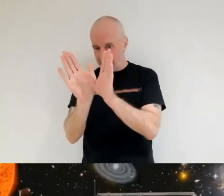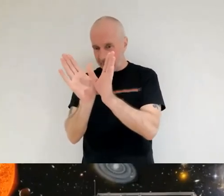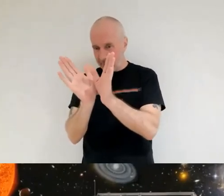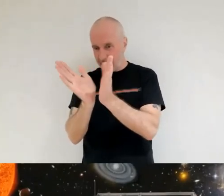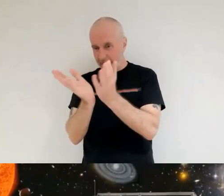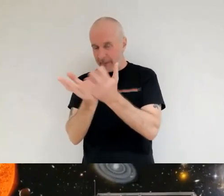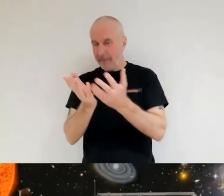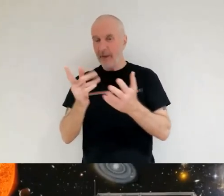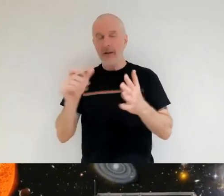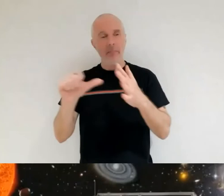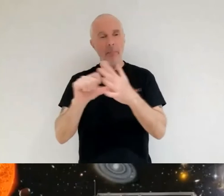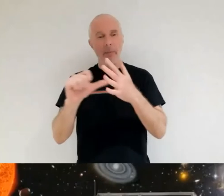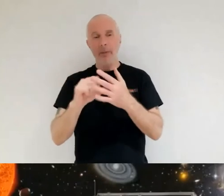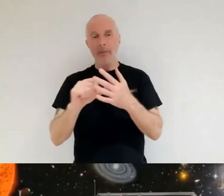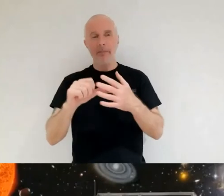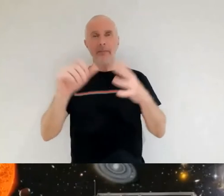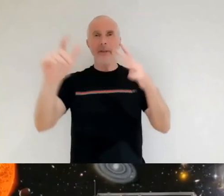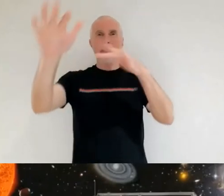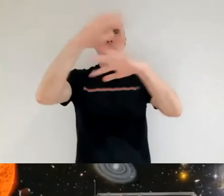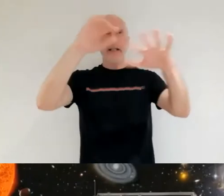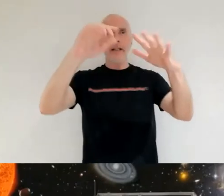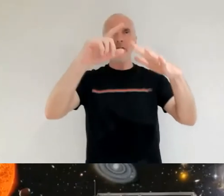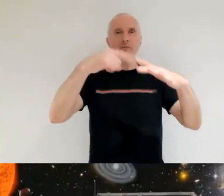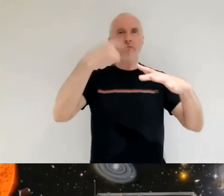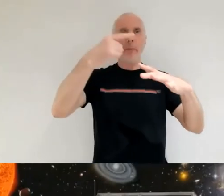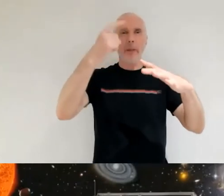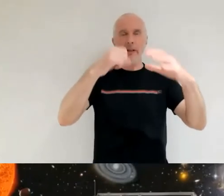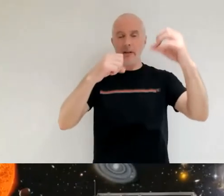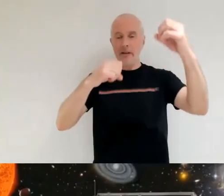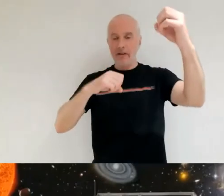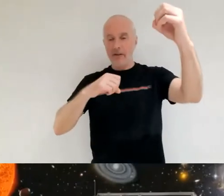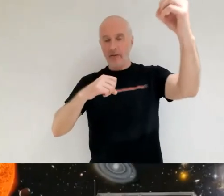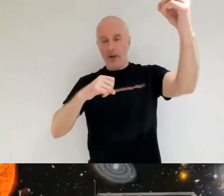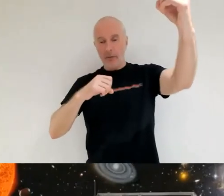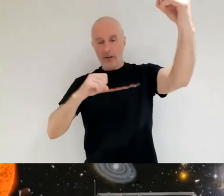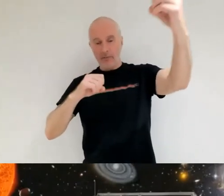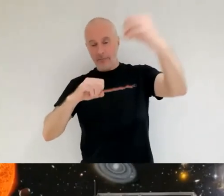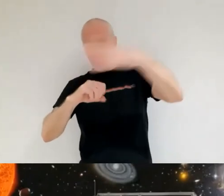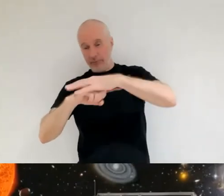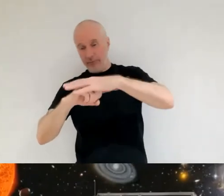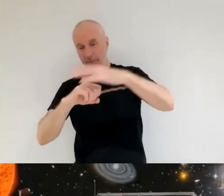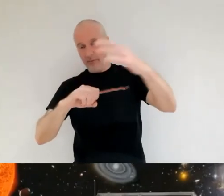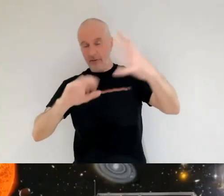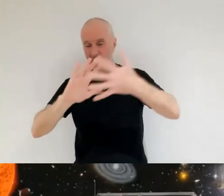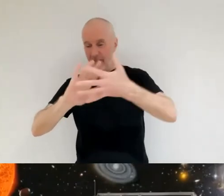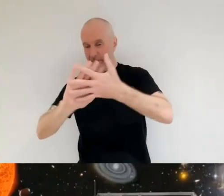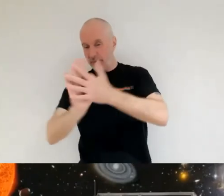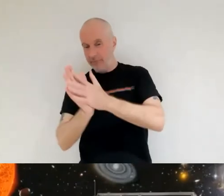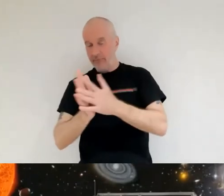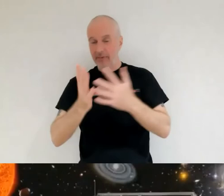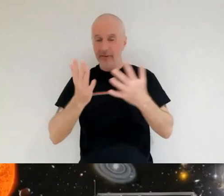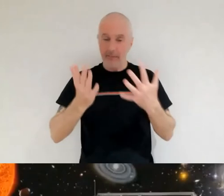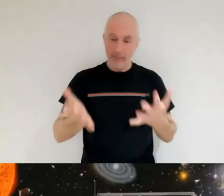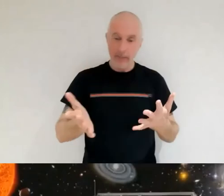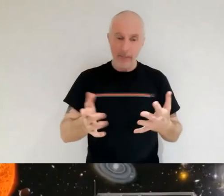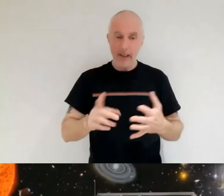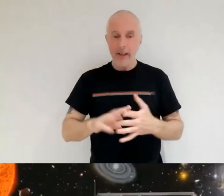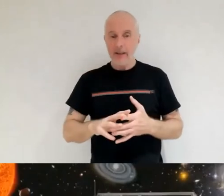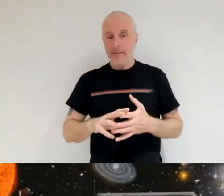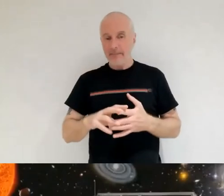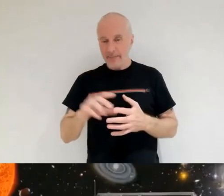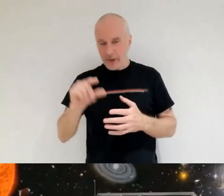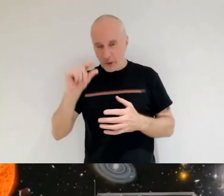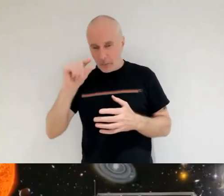uh everything from you know larger fragments bits of old sites way down to small microscopic